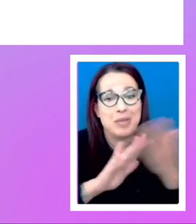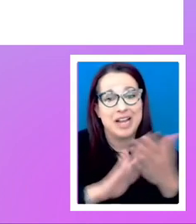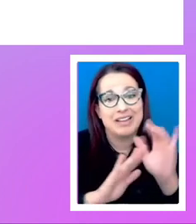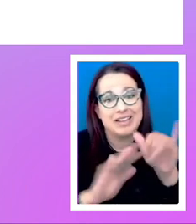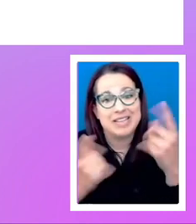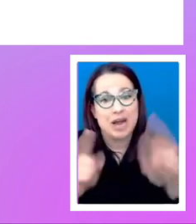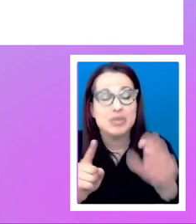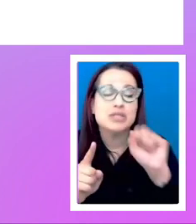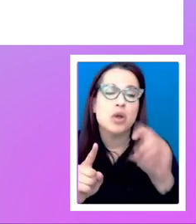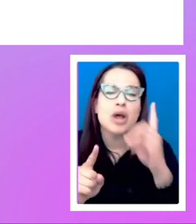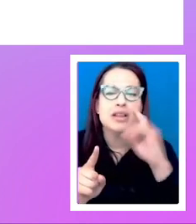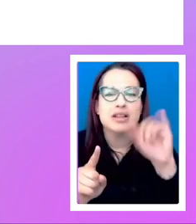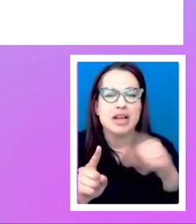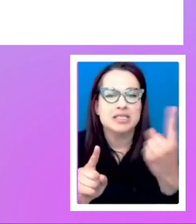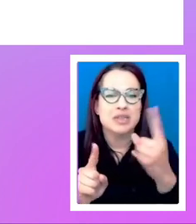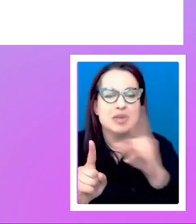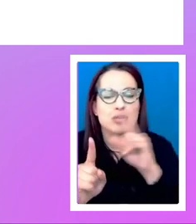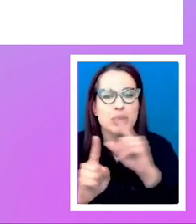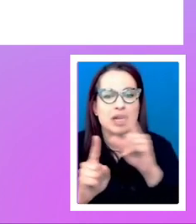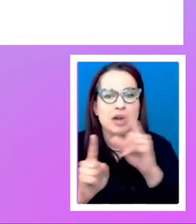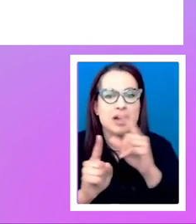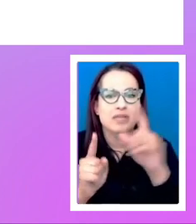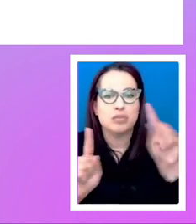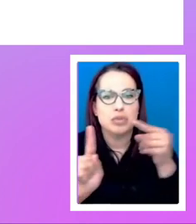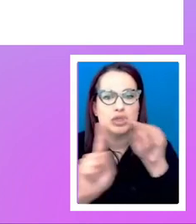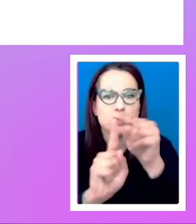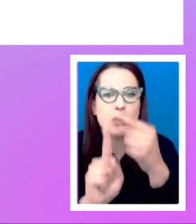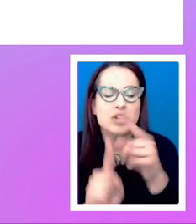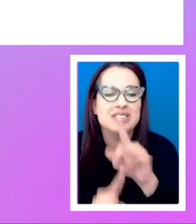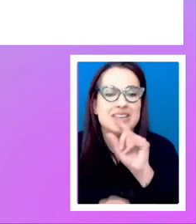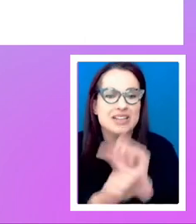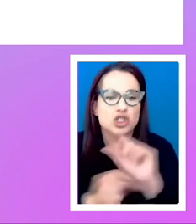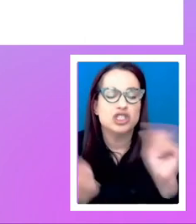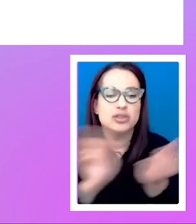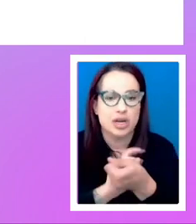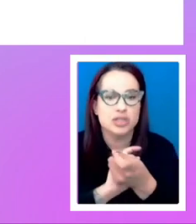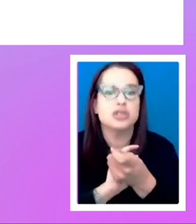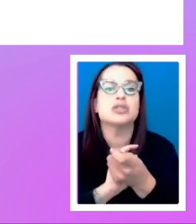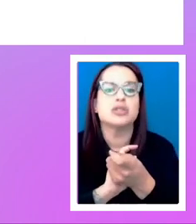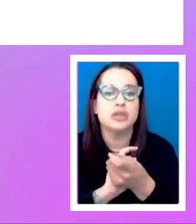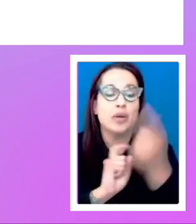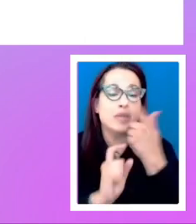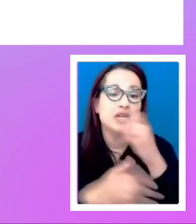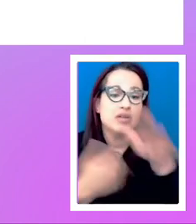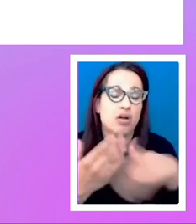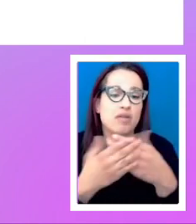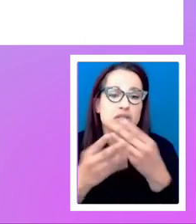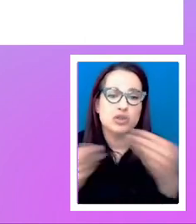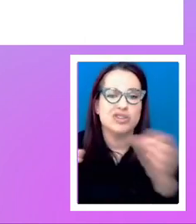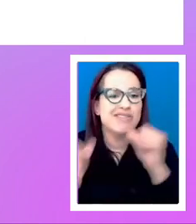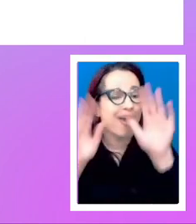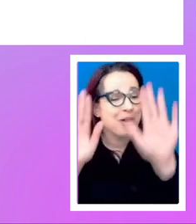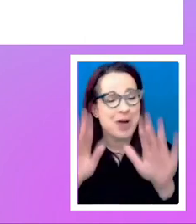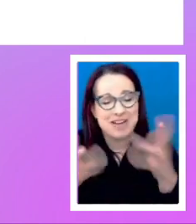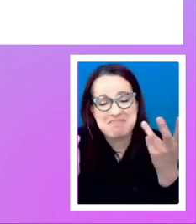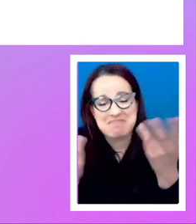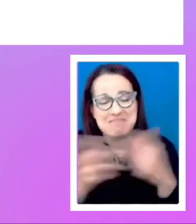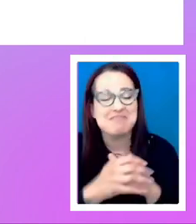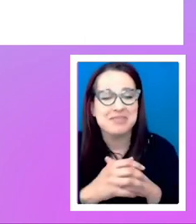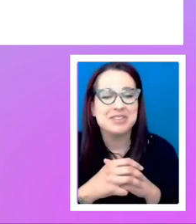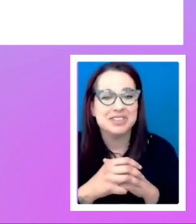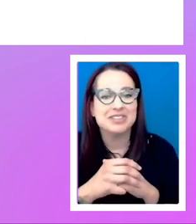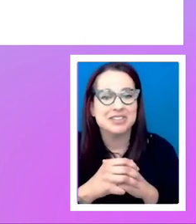but I think that's the stuff we want to be pushing for is actually to get that changed because all of the solutions aren't great. Um, you know,